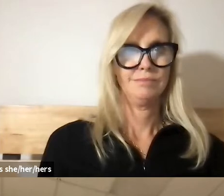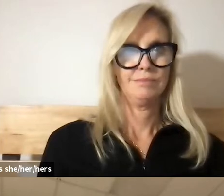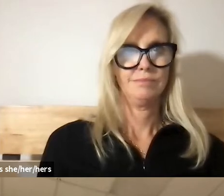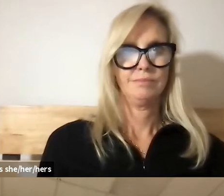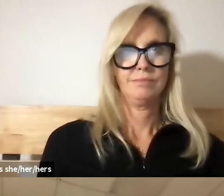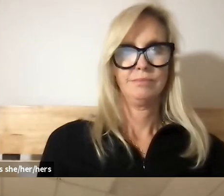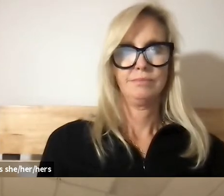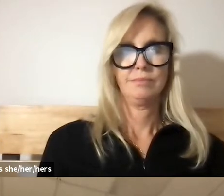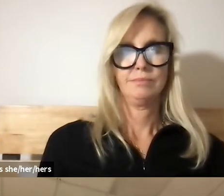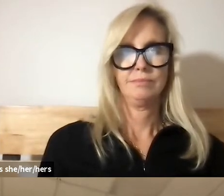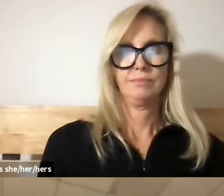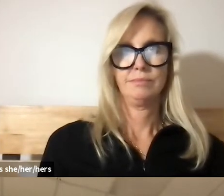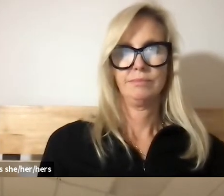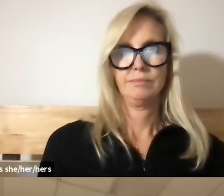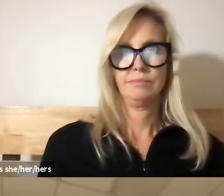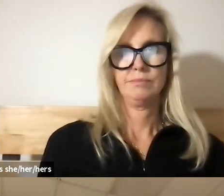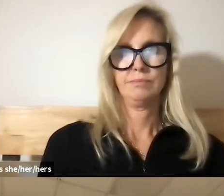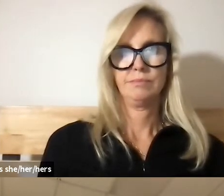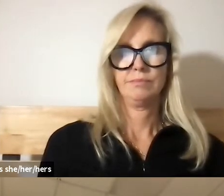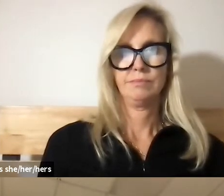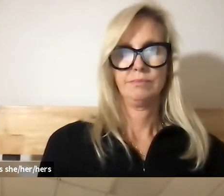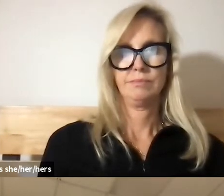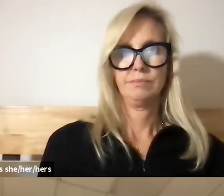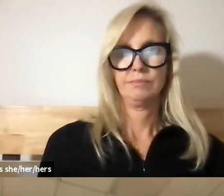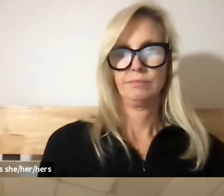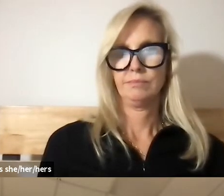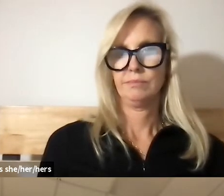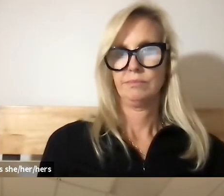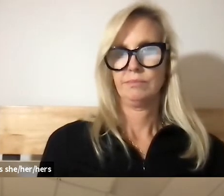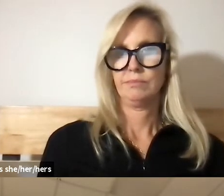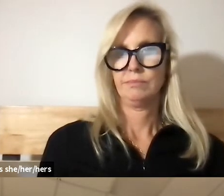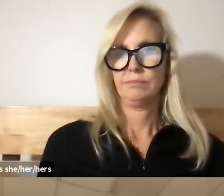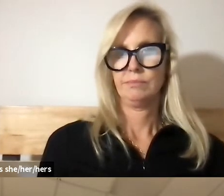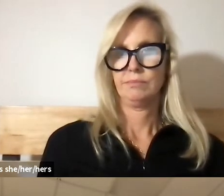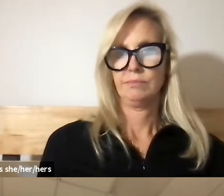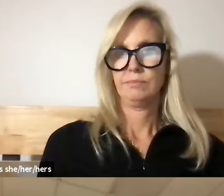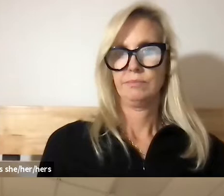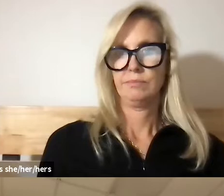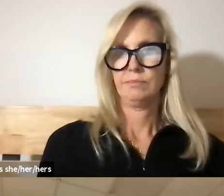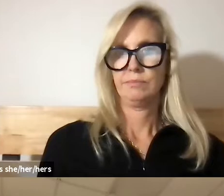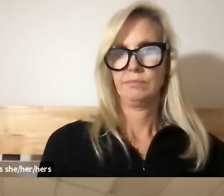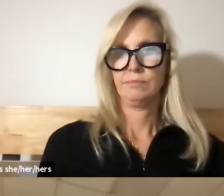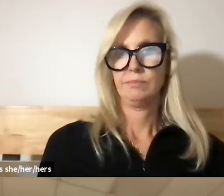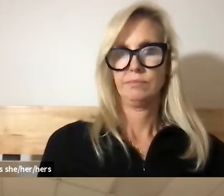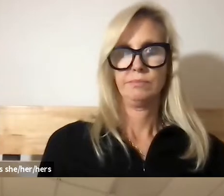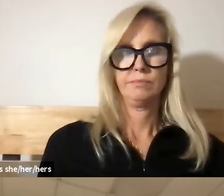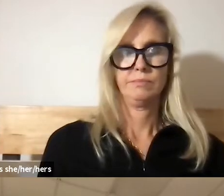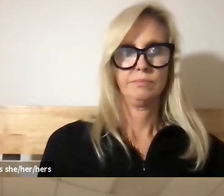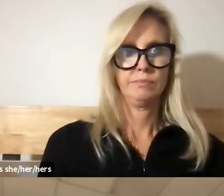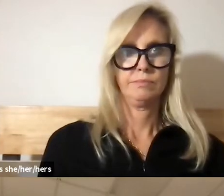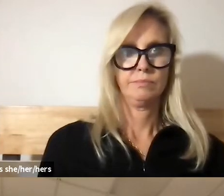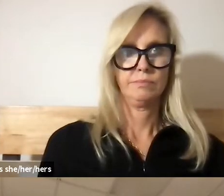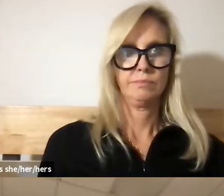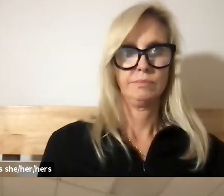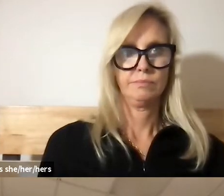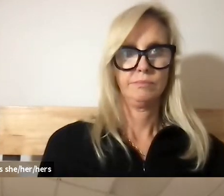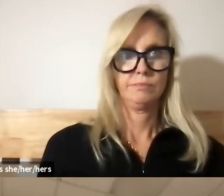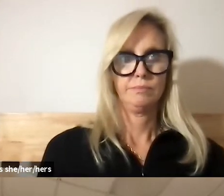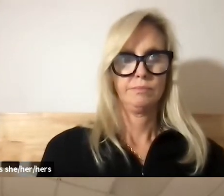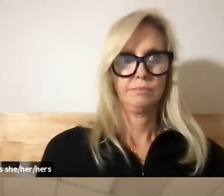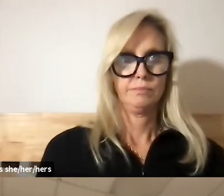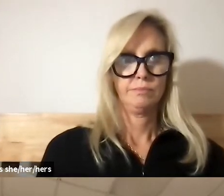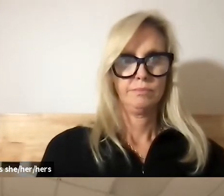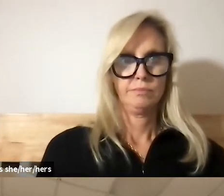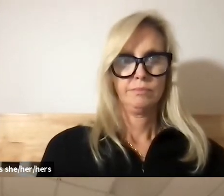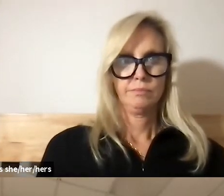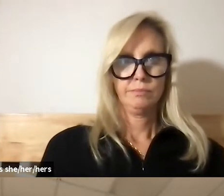of our sb unified community who deserve a shout out the santa barbara south coast chamber of commerce recently announced the 2021 golita's first